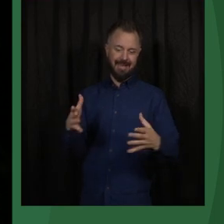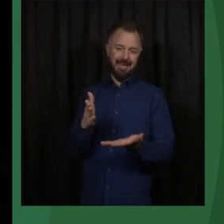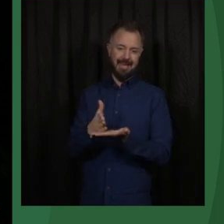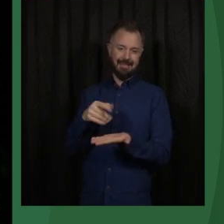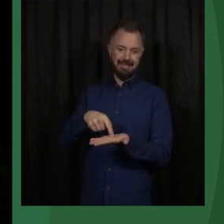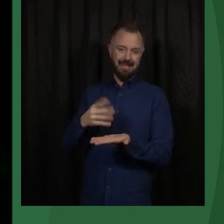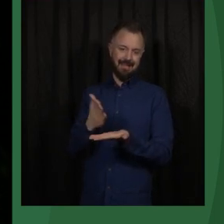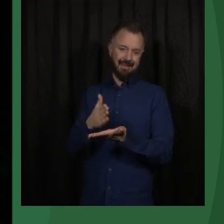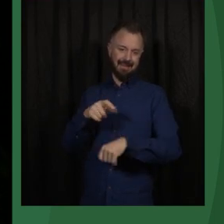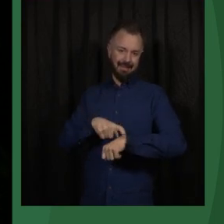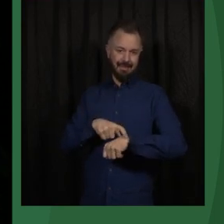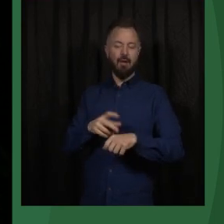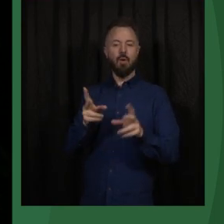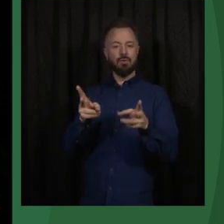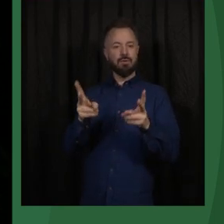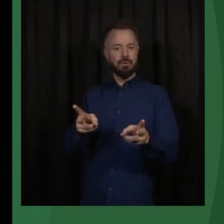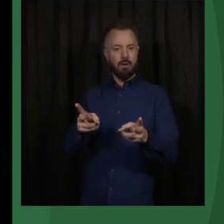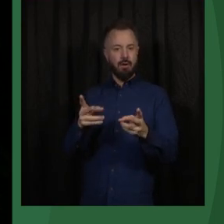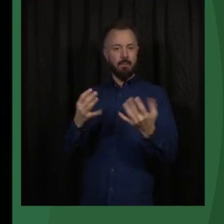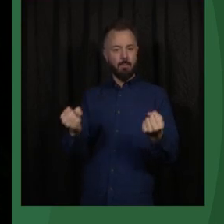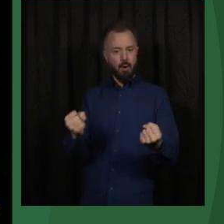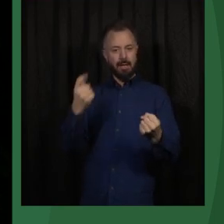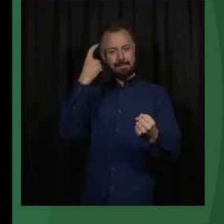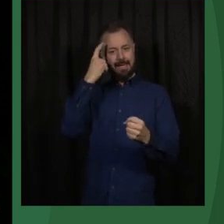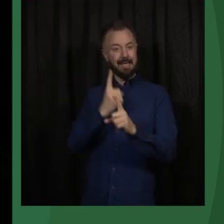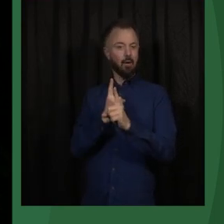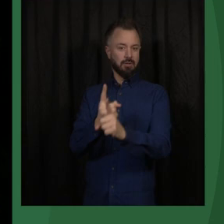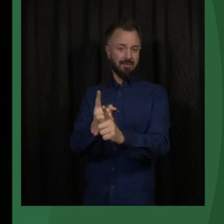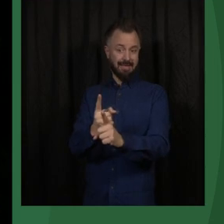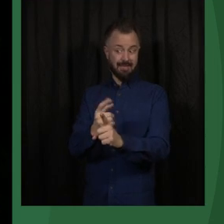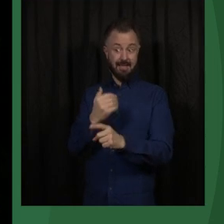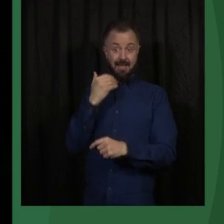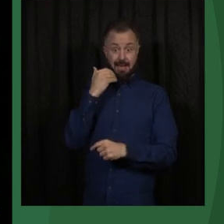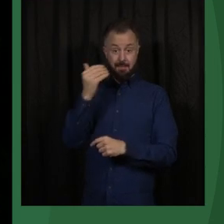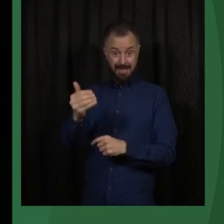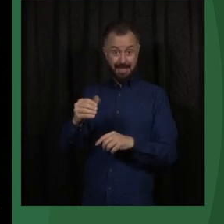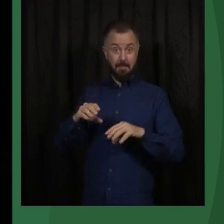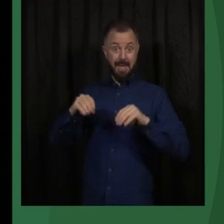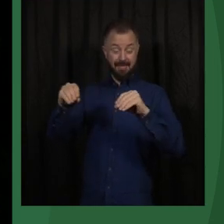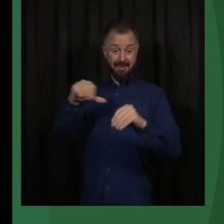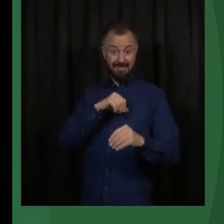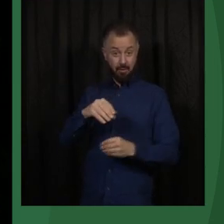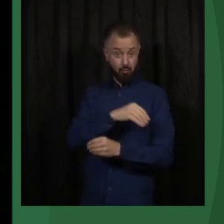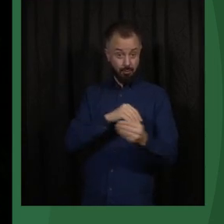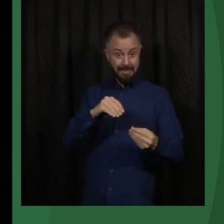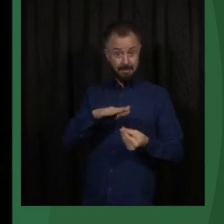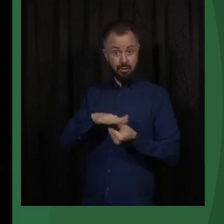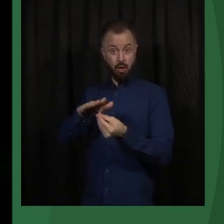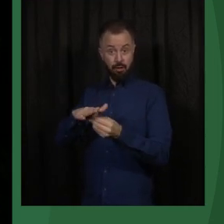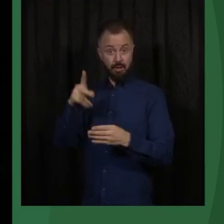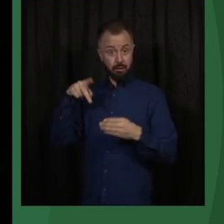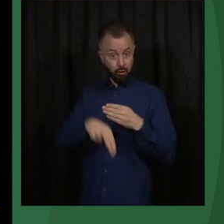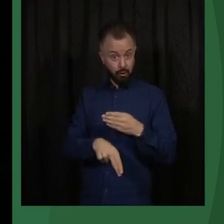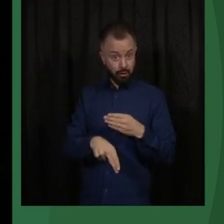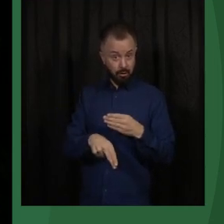but also because we should think about the consequences. Is it for the better to stop development assistance? But of course,